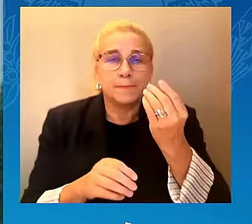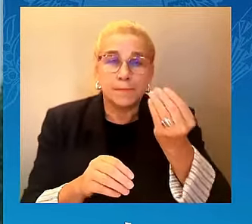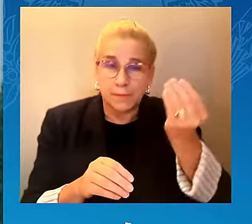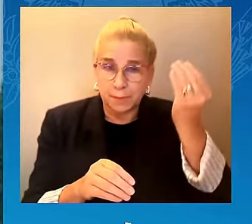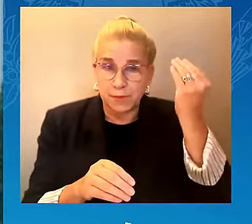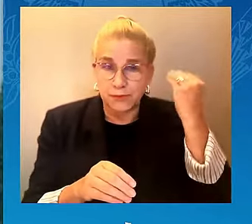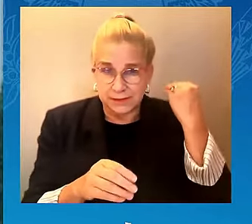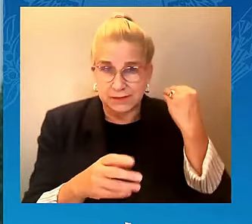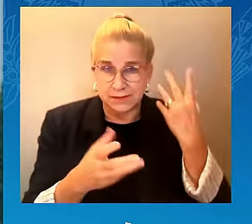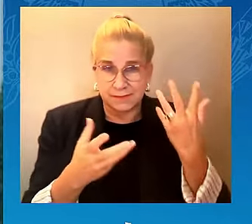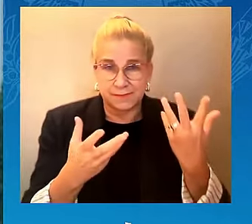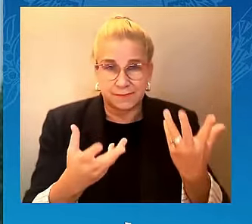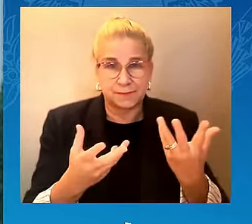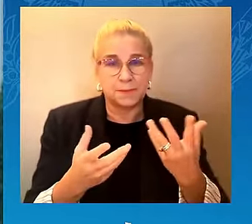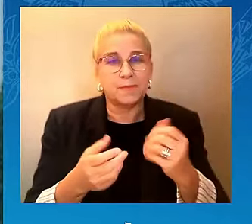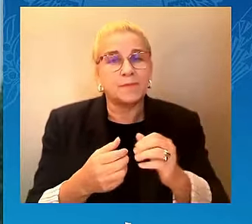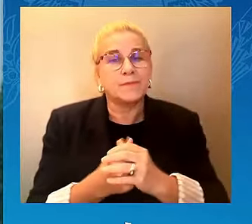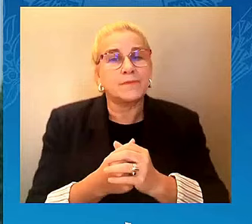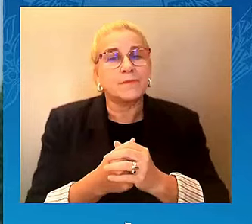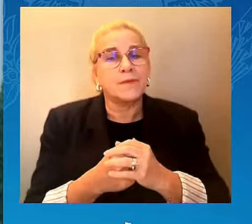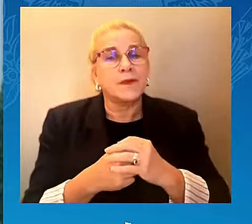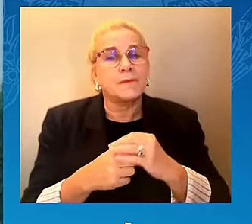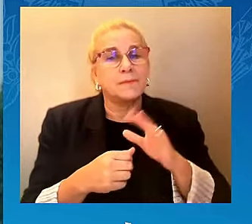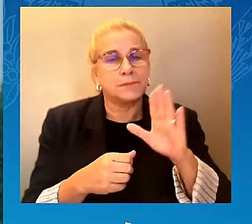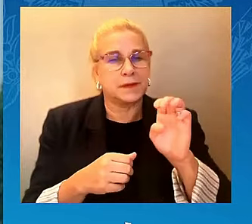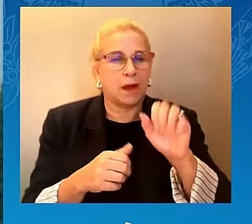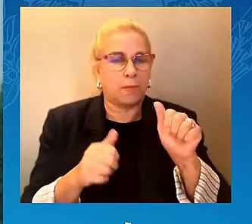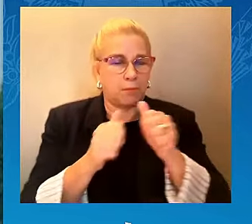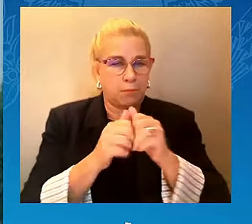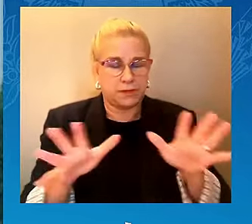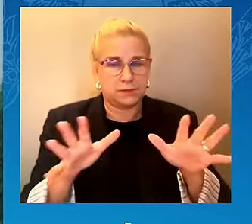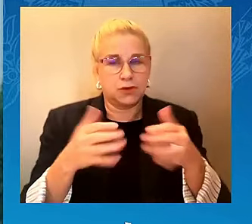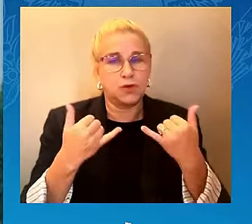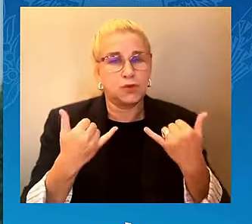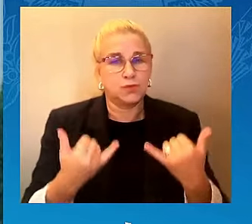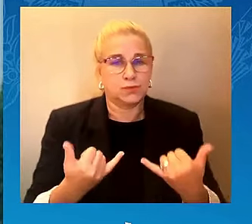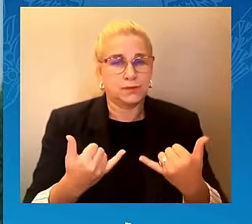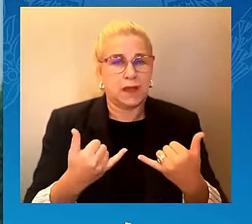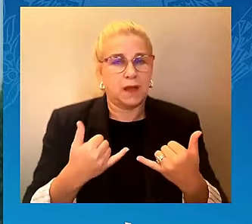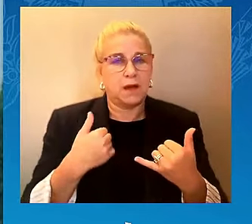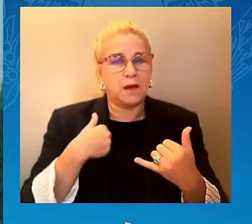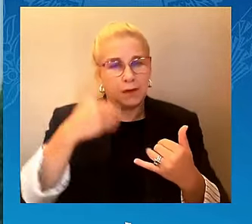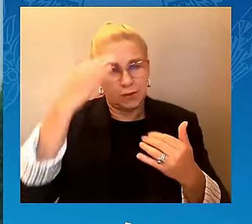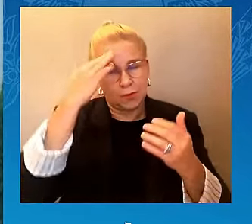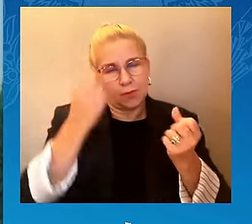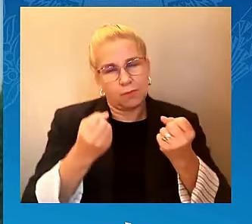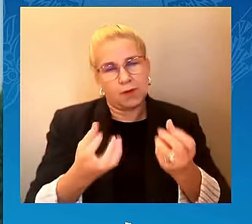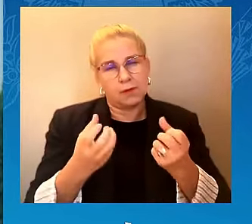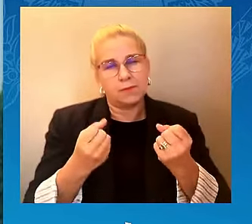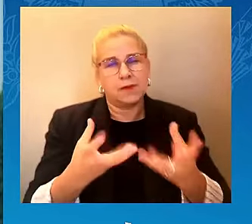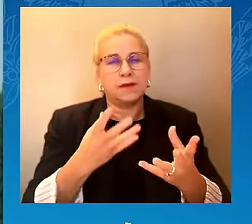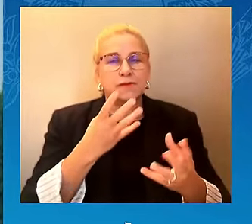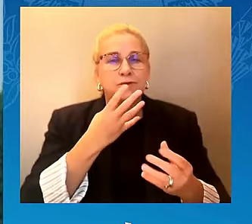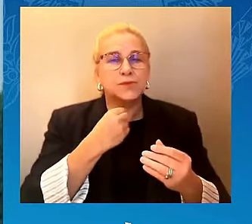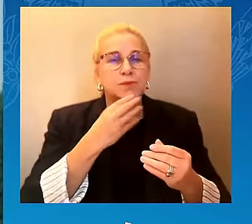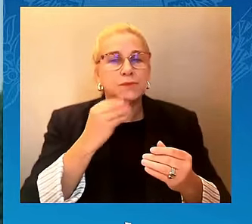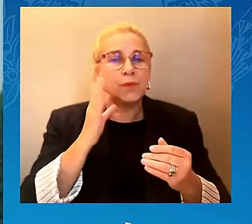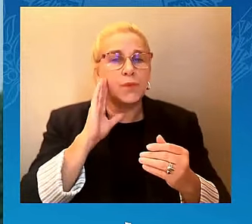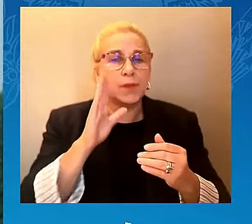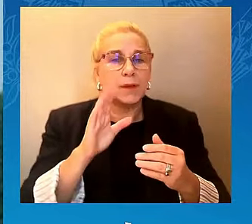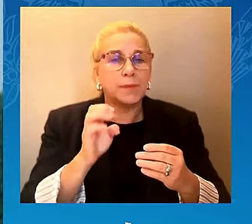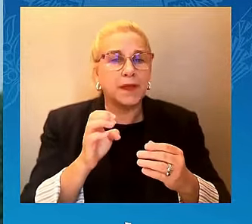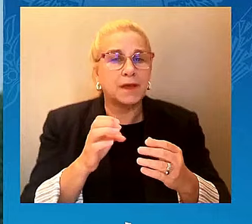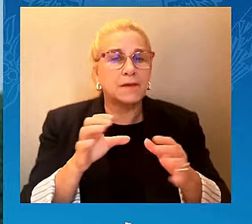Today I know many Jews will be reciting and reflecting on the Jewish prayer for mourning, the Kaddish. The